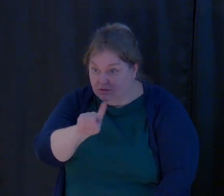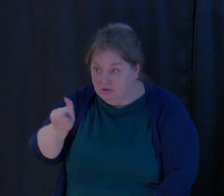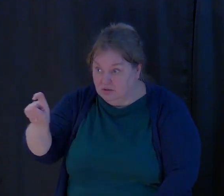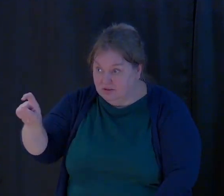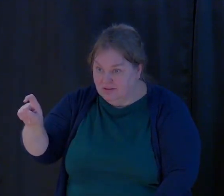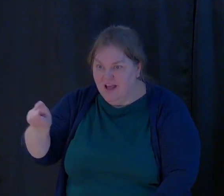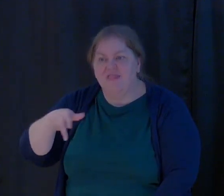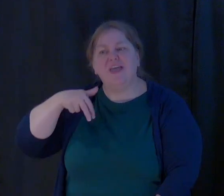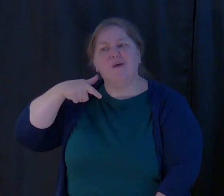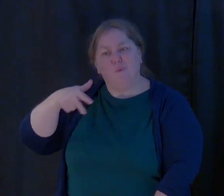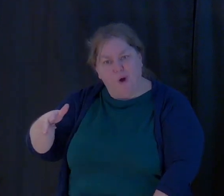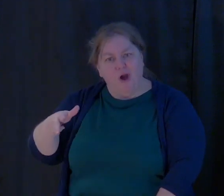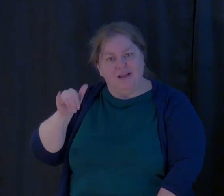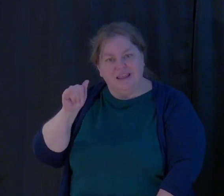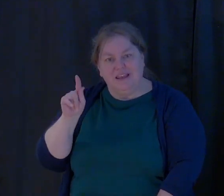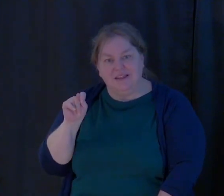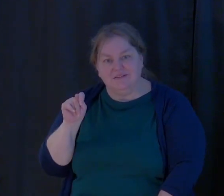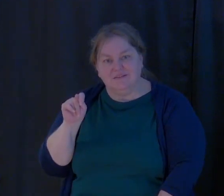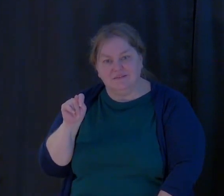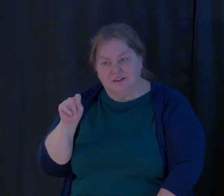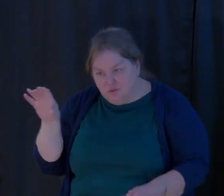Walk, therefore, in it.